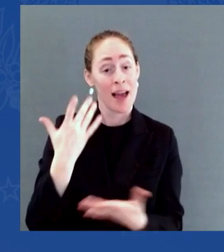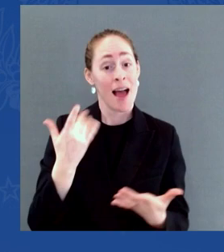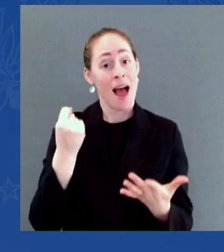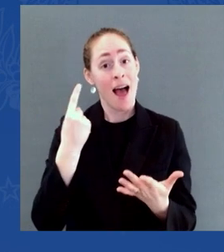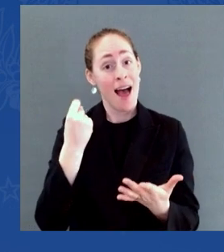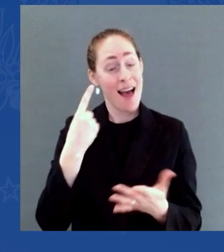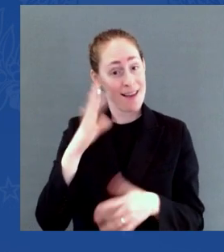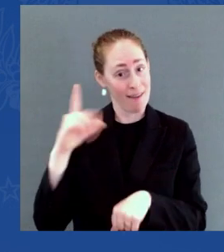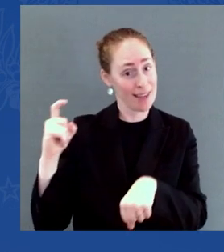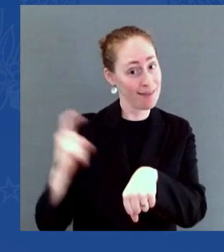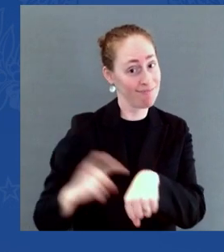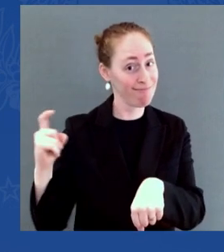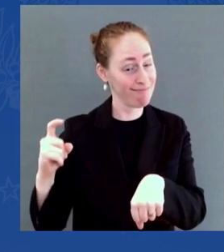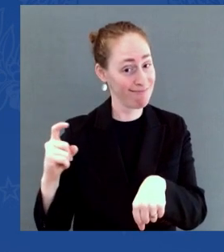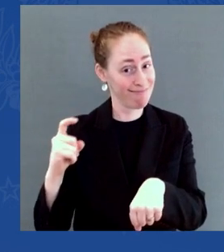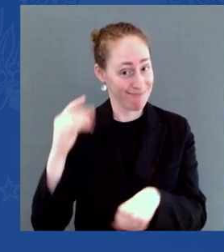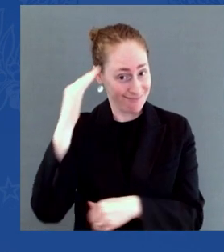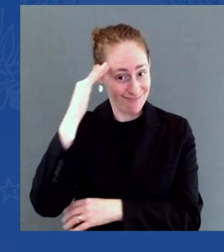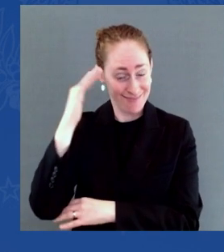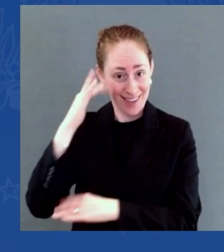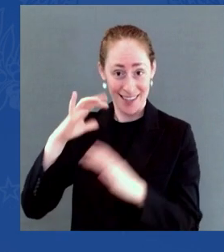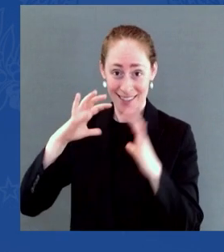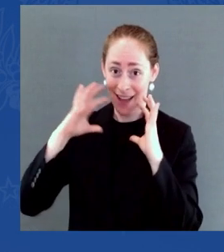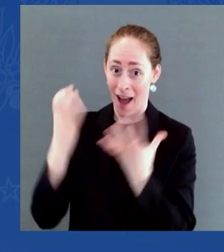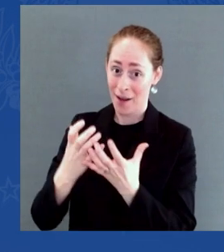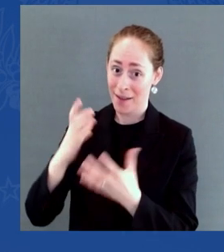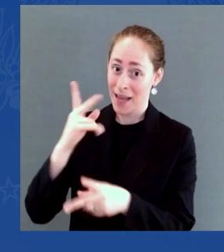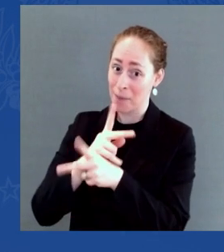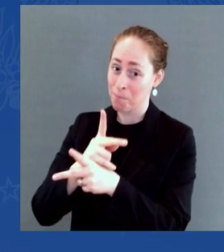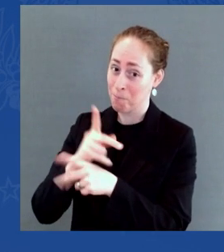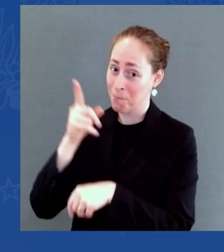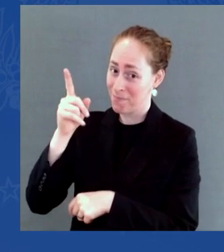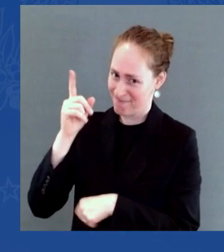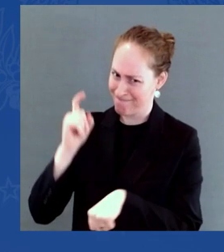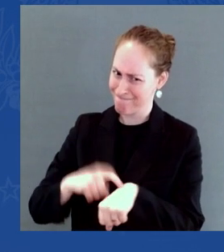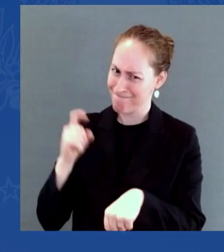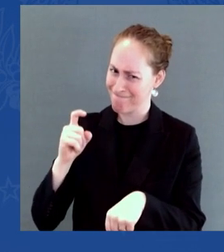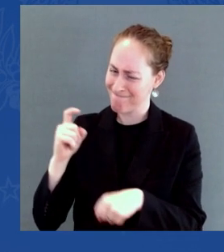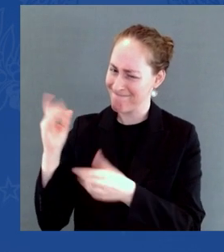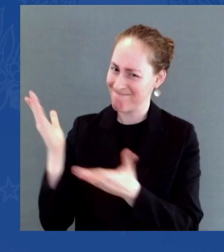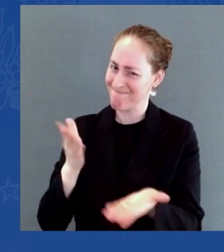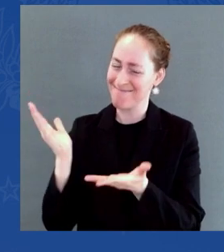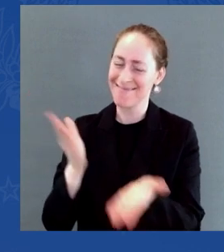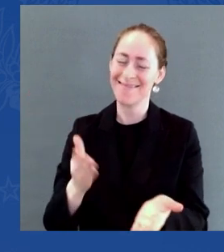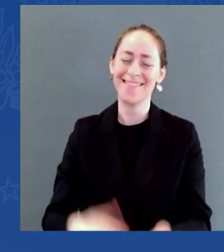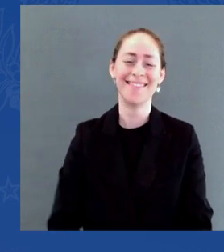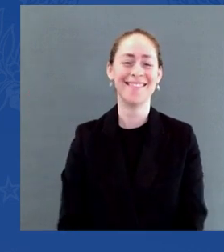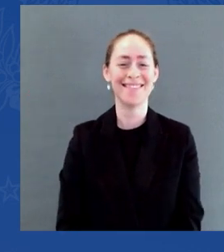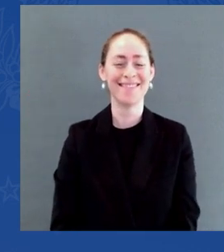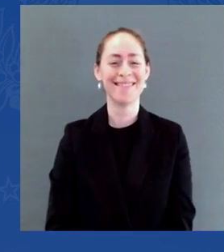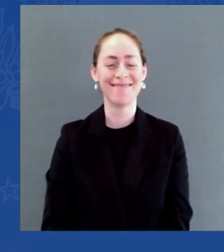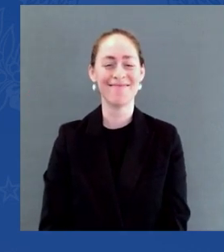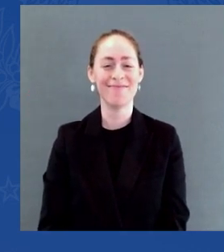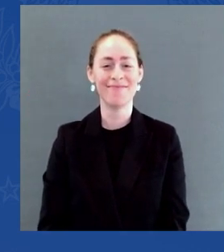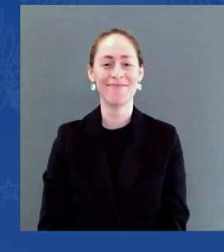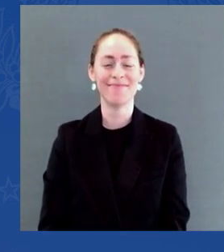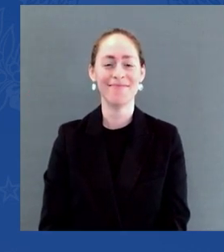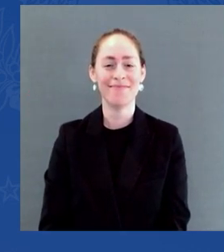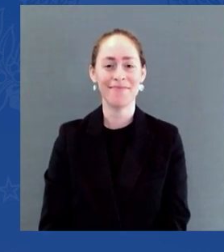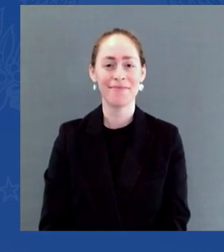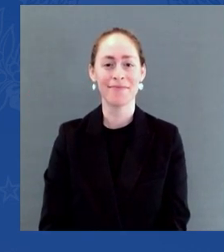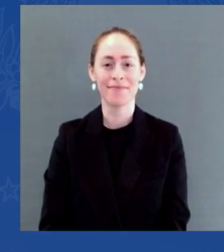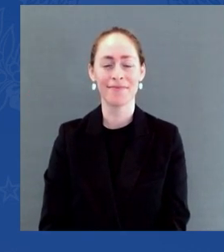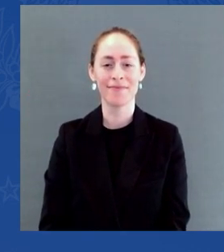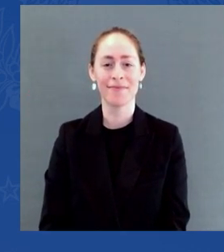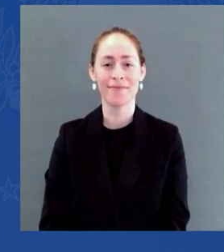moms and dads may remember Cabbage Patch Kids back in the 80s or Beanie Babies in the 90s or other toys that have run out at